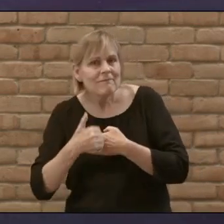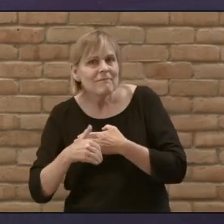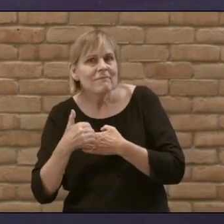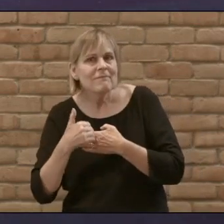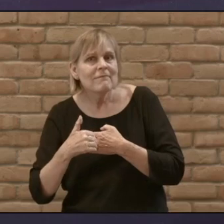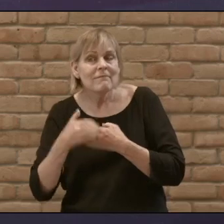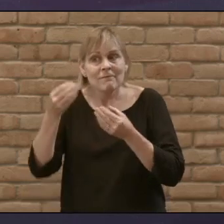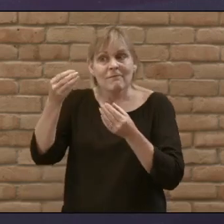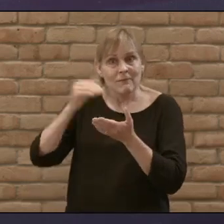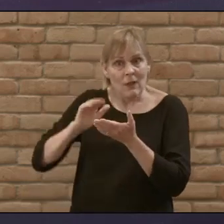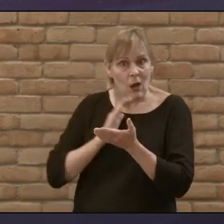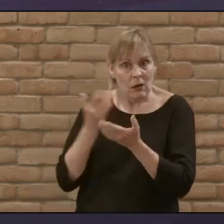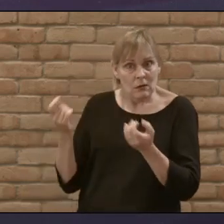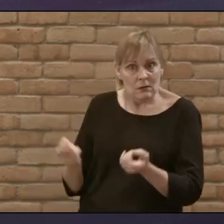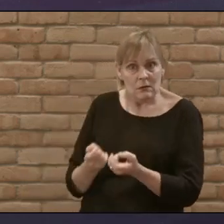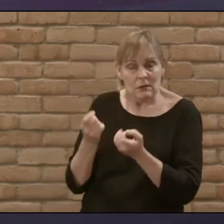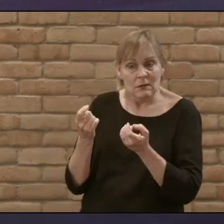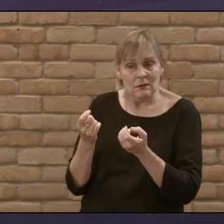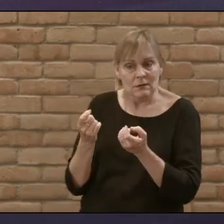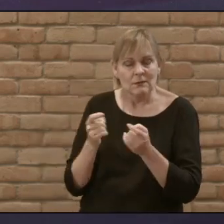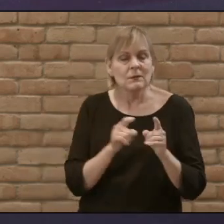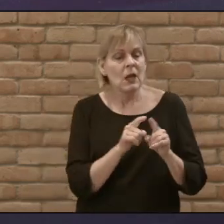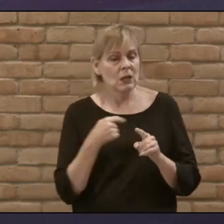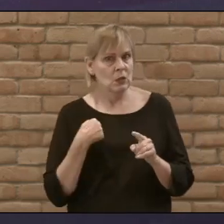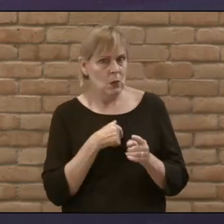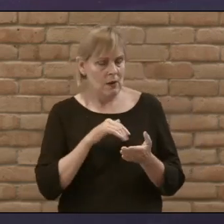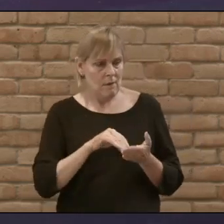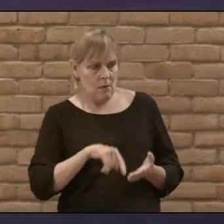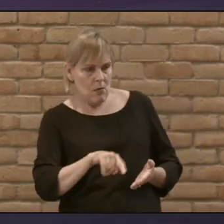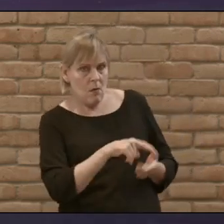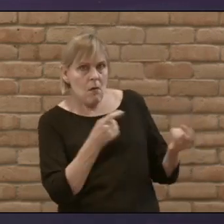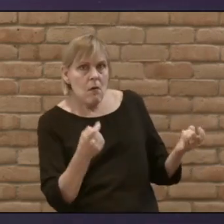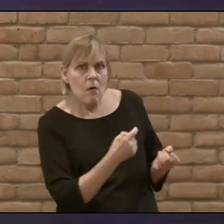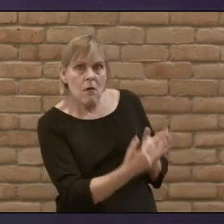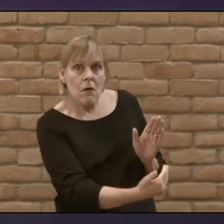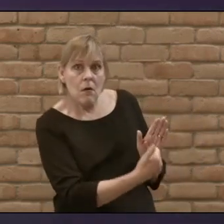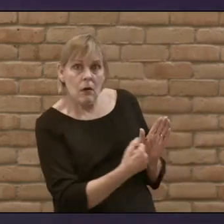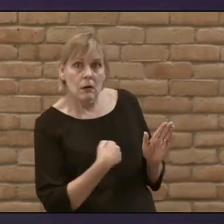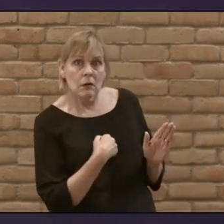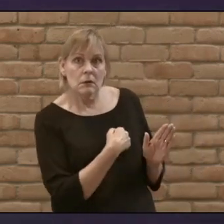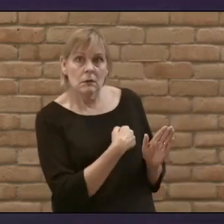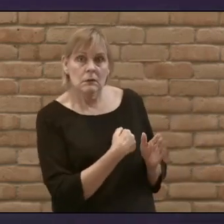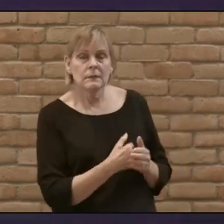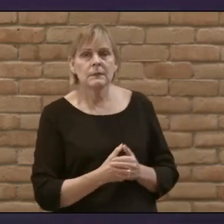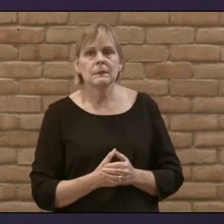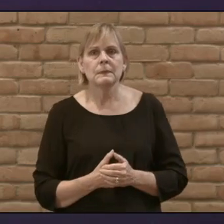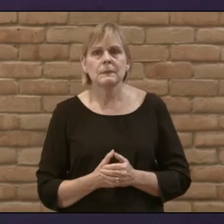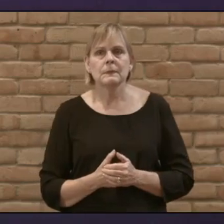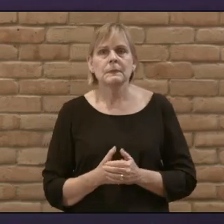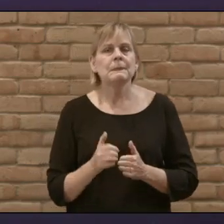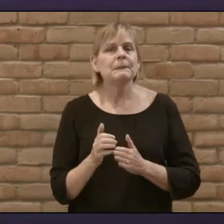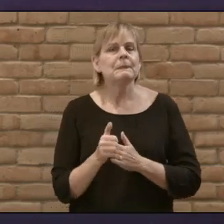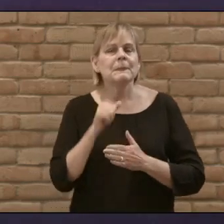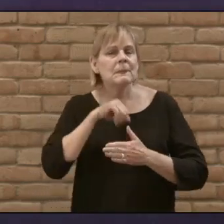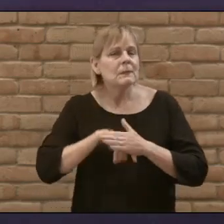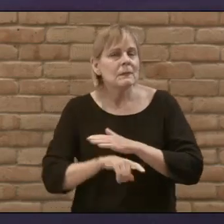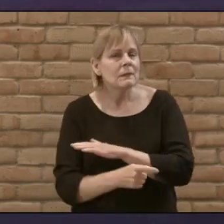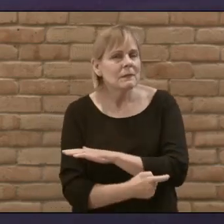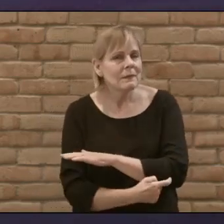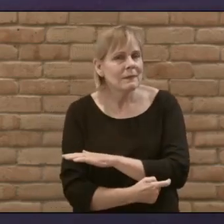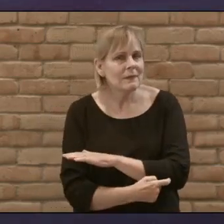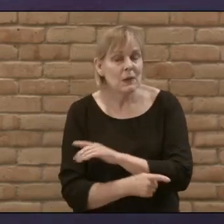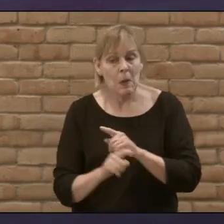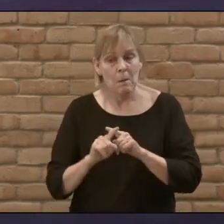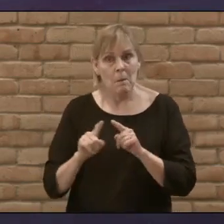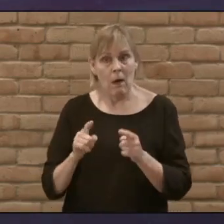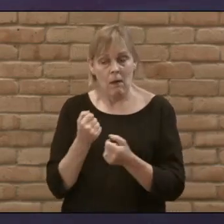daily bread And forgive us our trespasses As we forgive those who trespass against us And lead